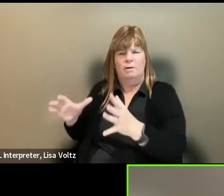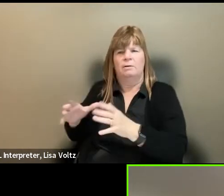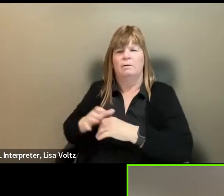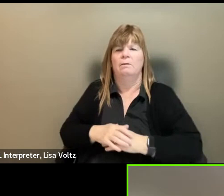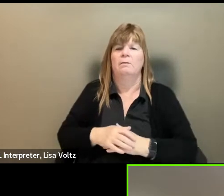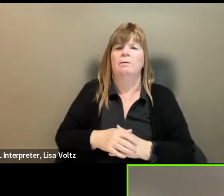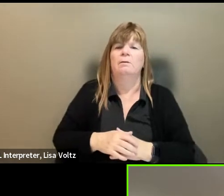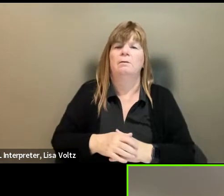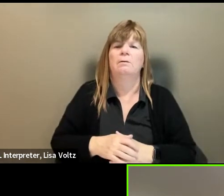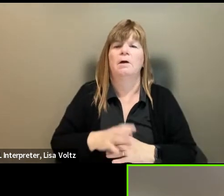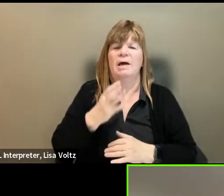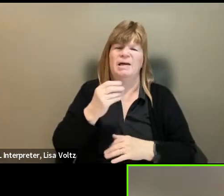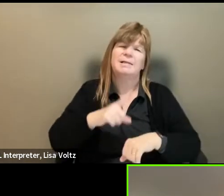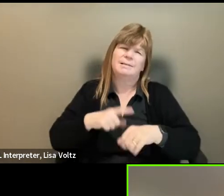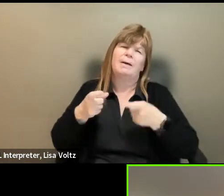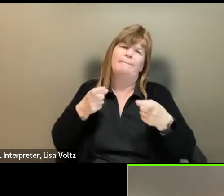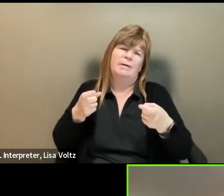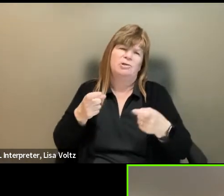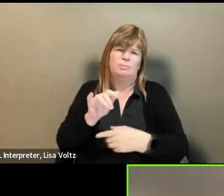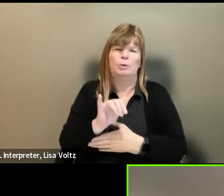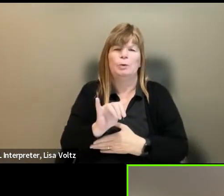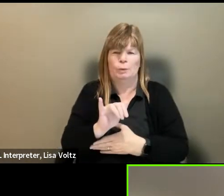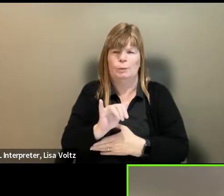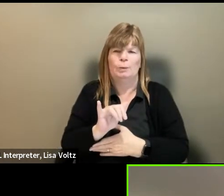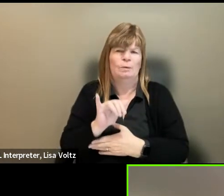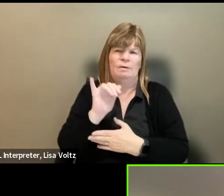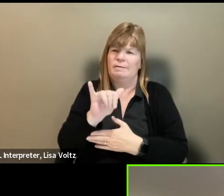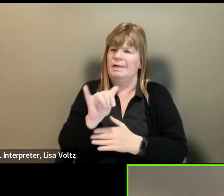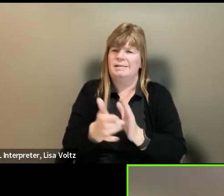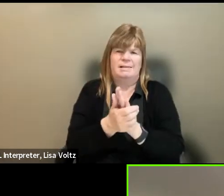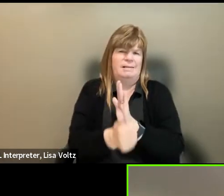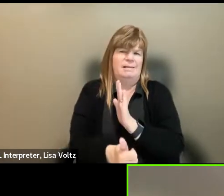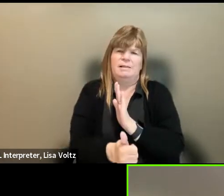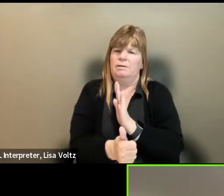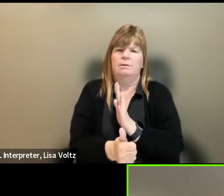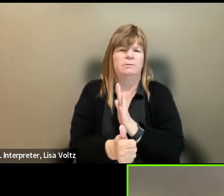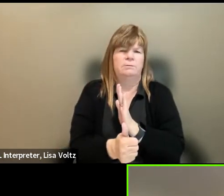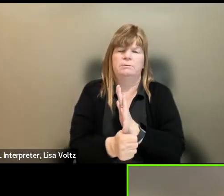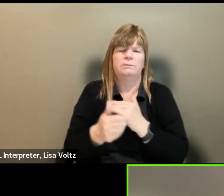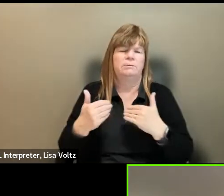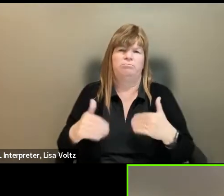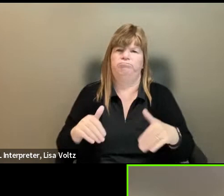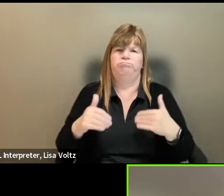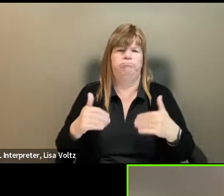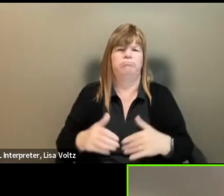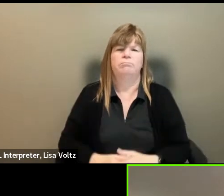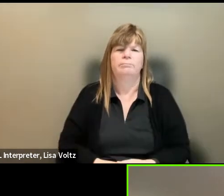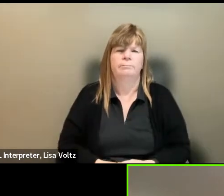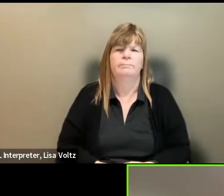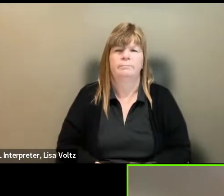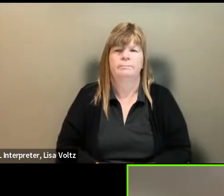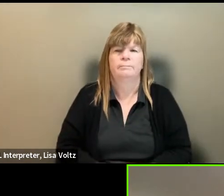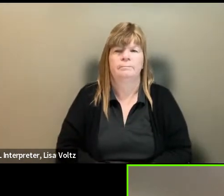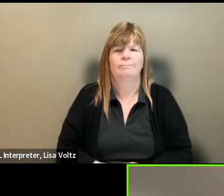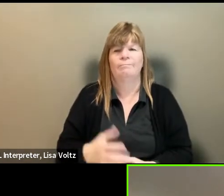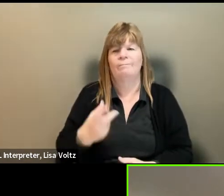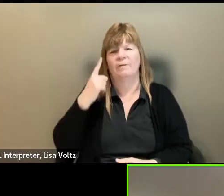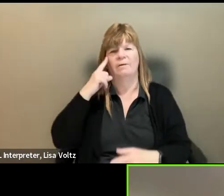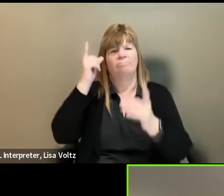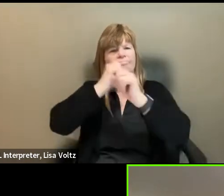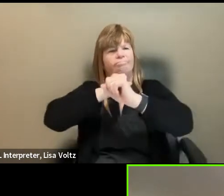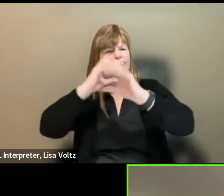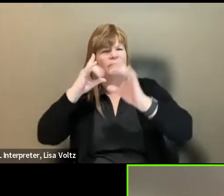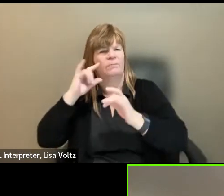and, and time management as well, um, which is a skill as well as, as can be thought of as a value. Um, think of someone,